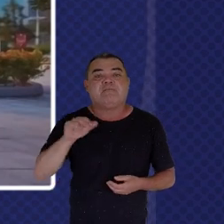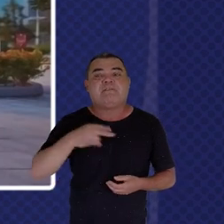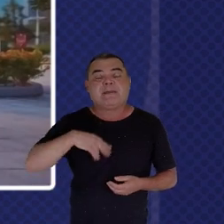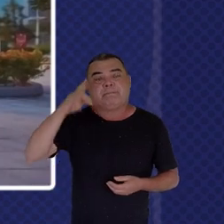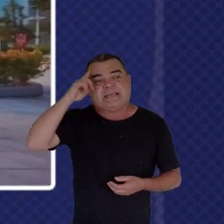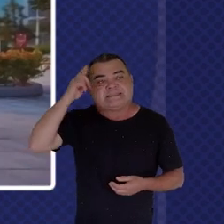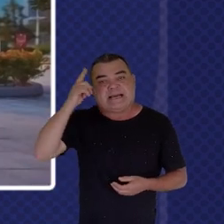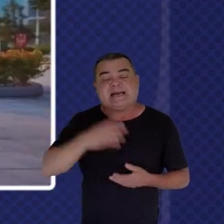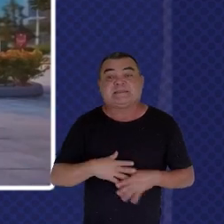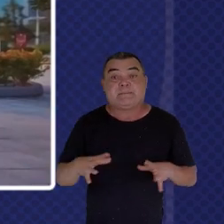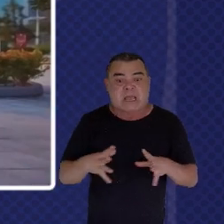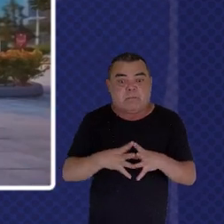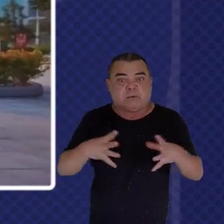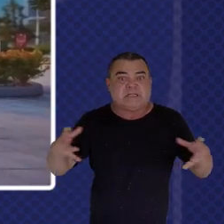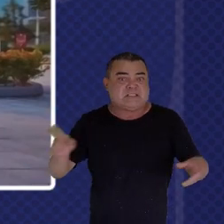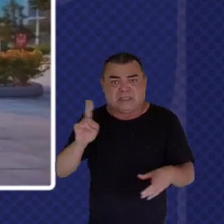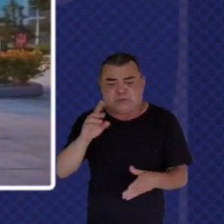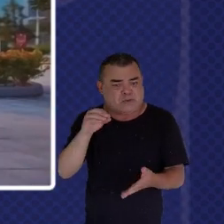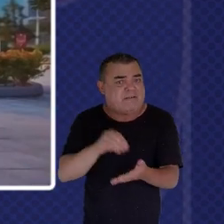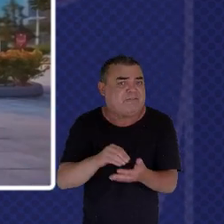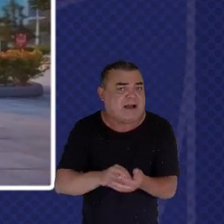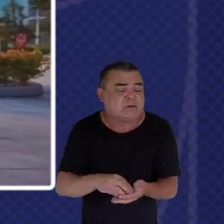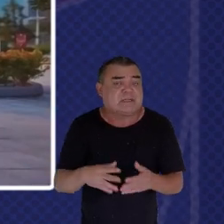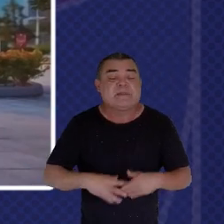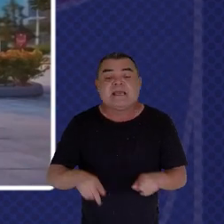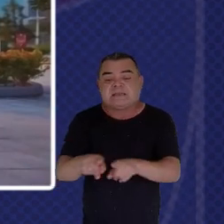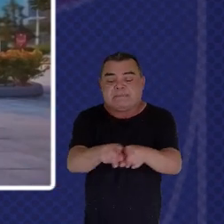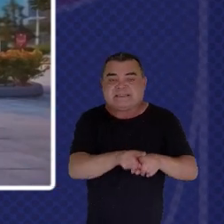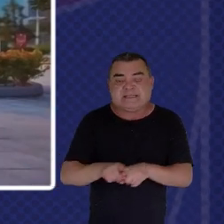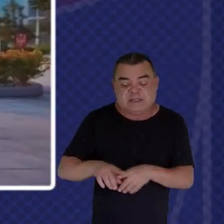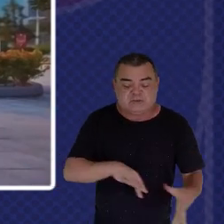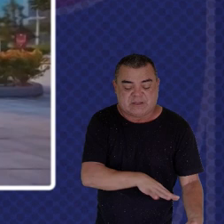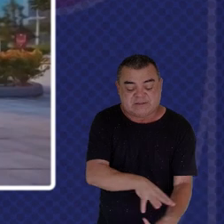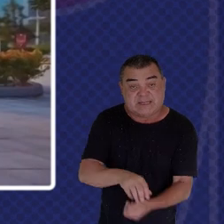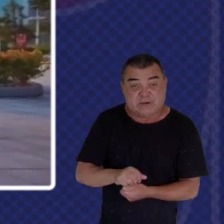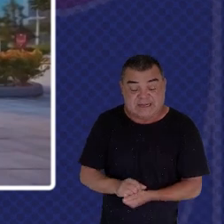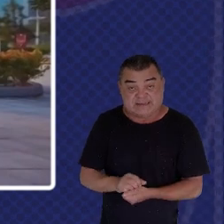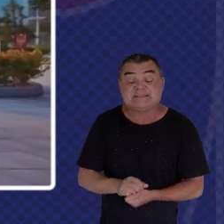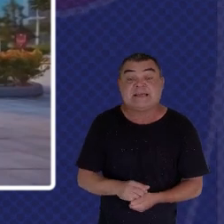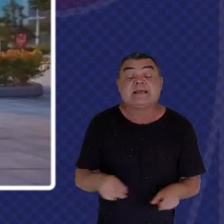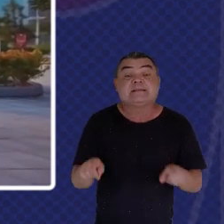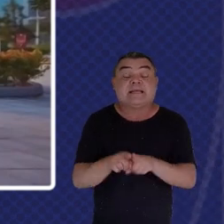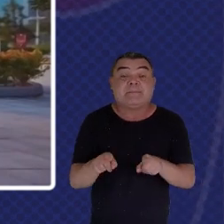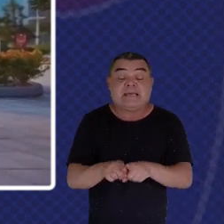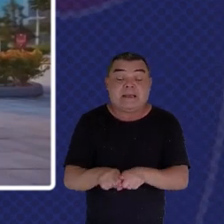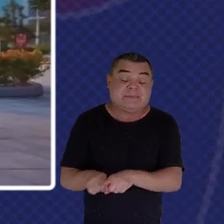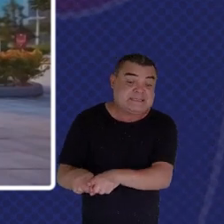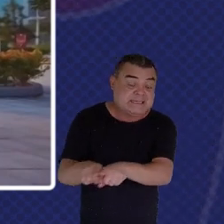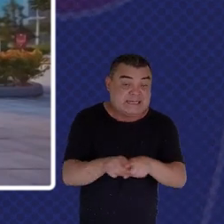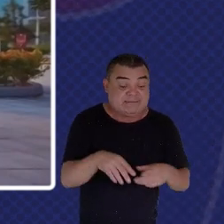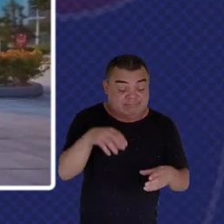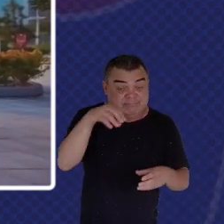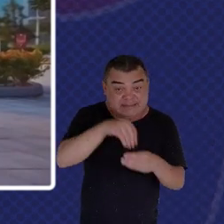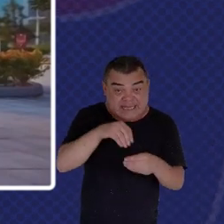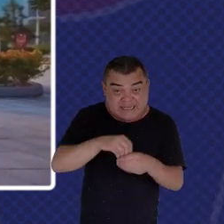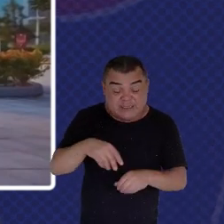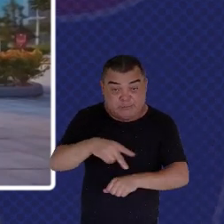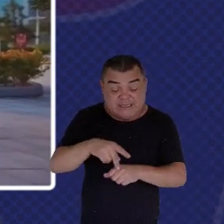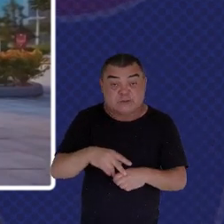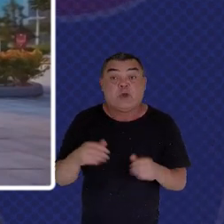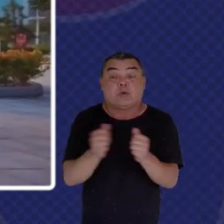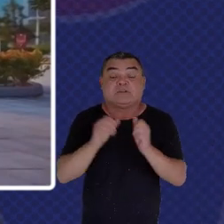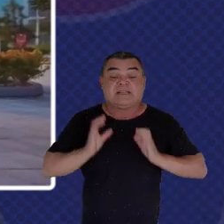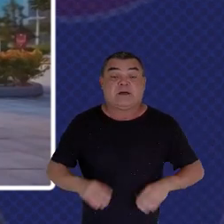Have international Partnerships Have citizen Partnerships And engagement Focus on training And build up Our